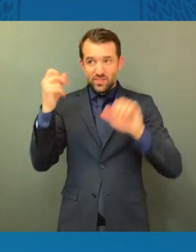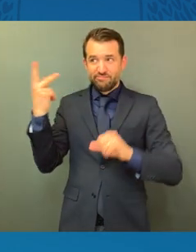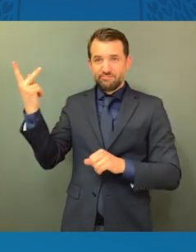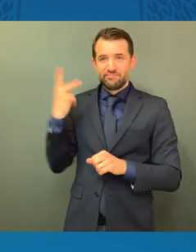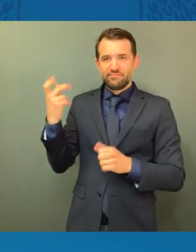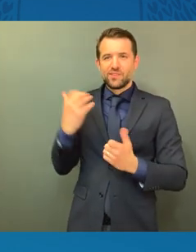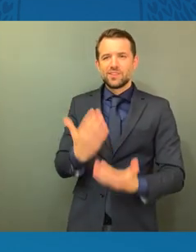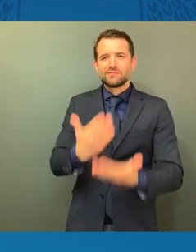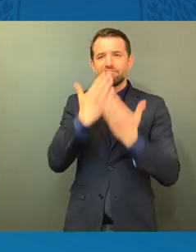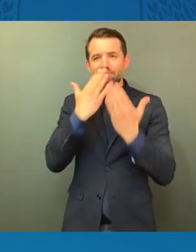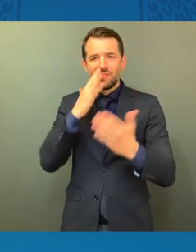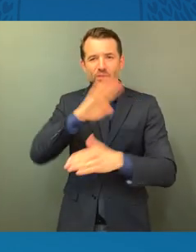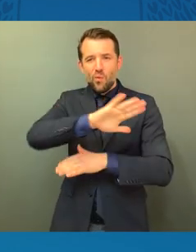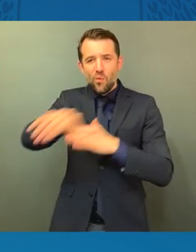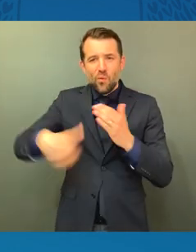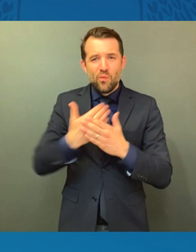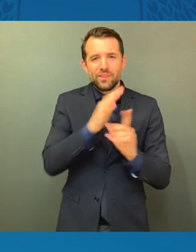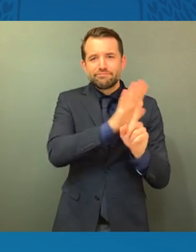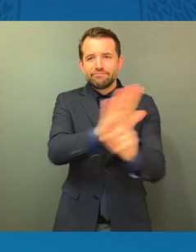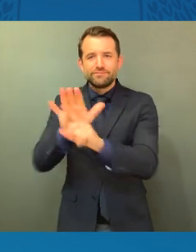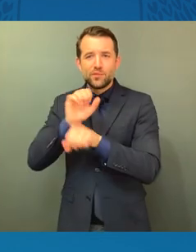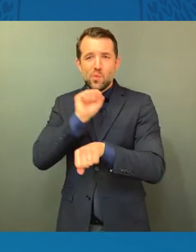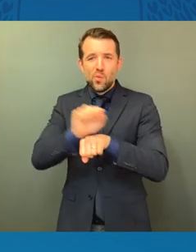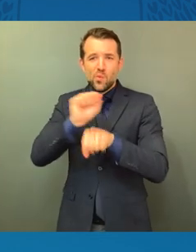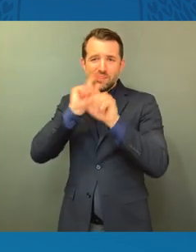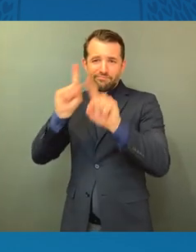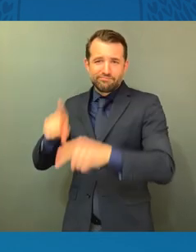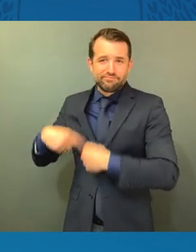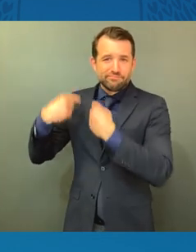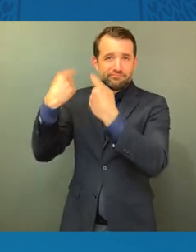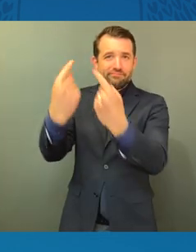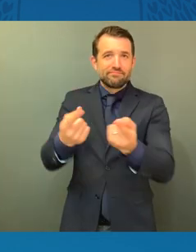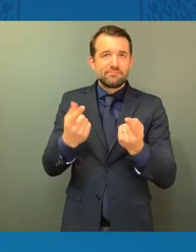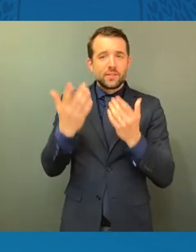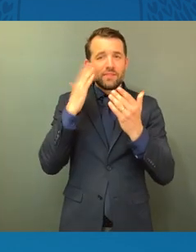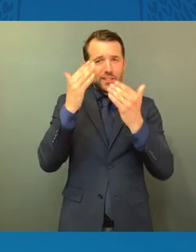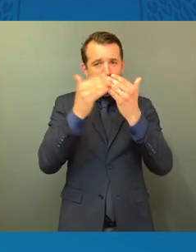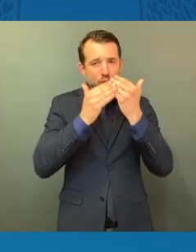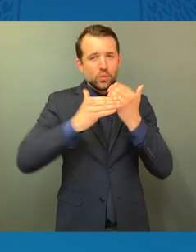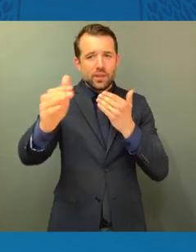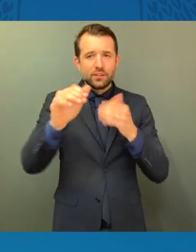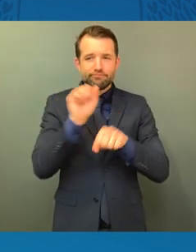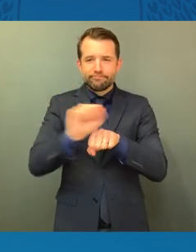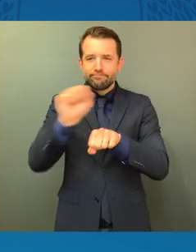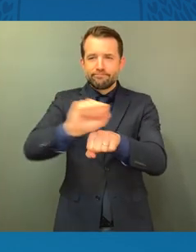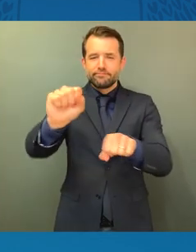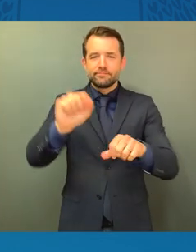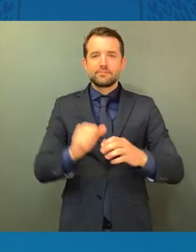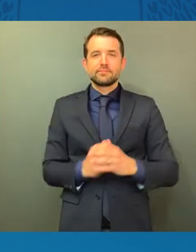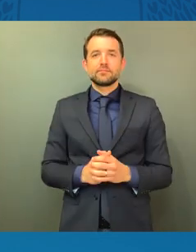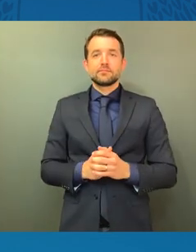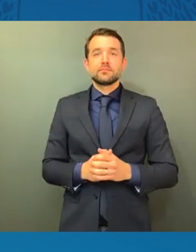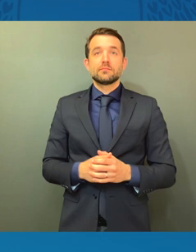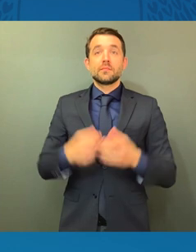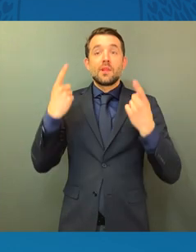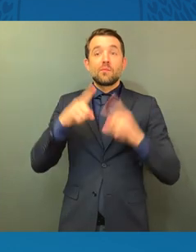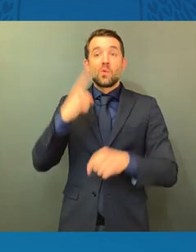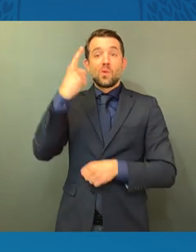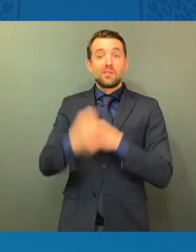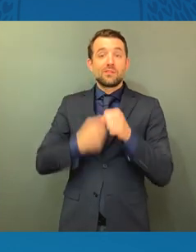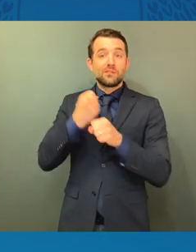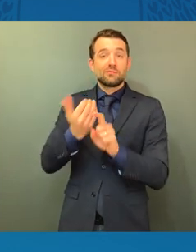and all you continue to do. So about a year ago, I was talking to the Secretary of Education. About a year ago,